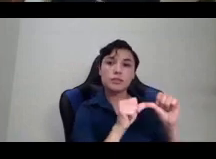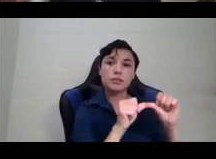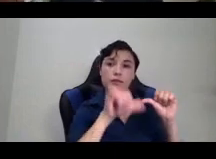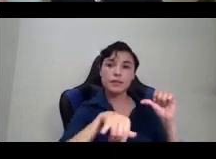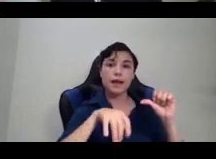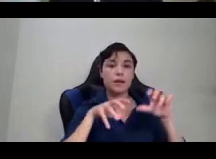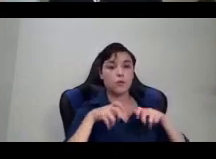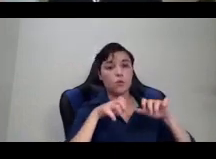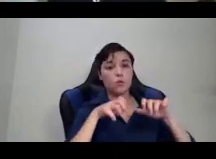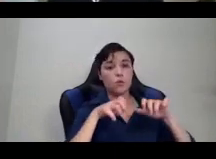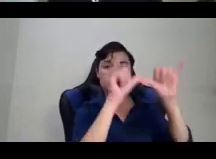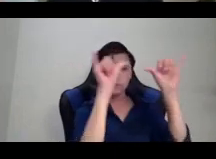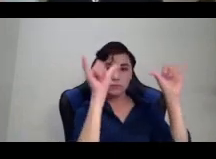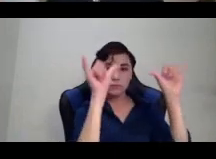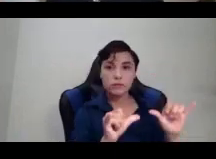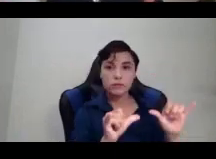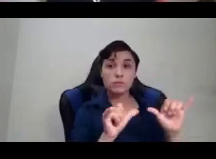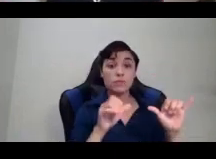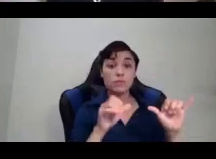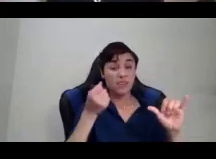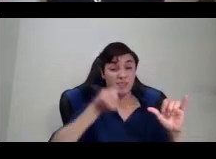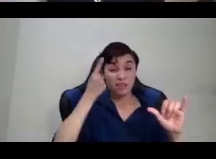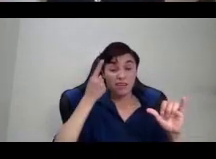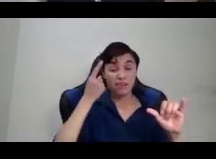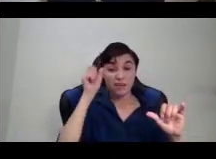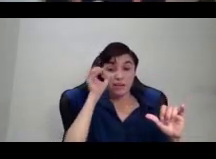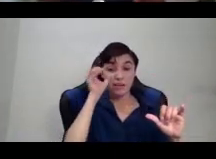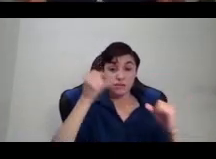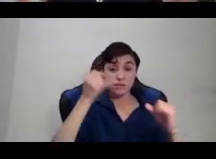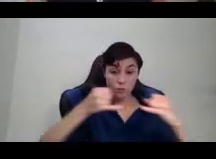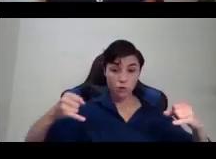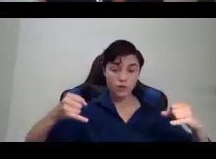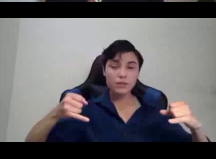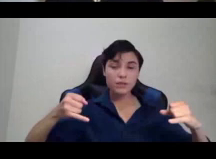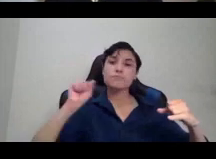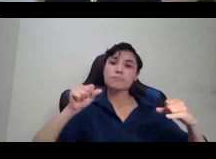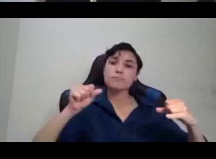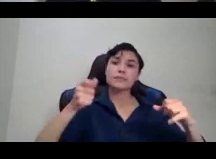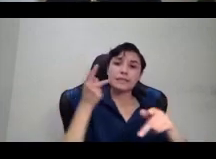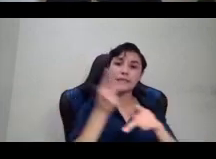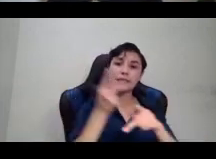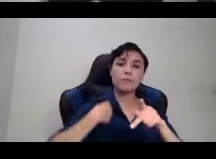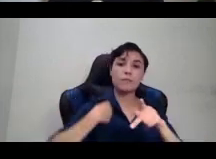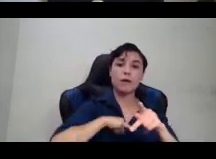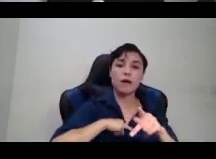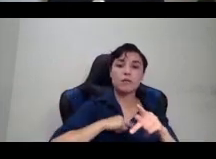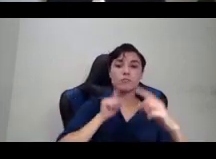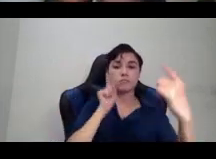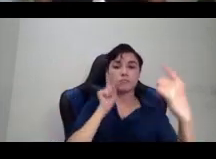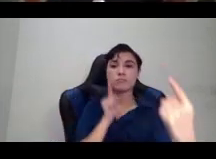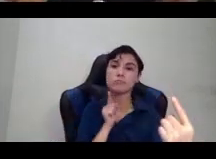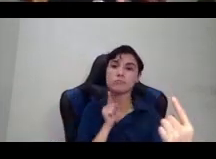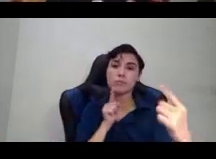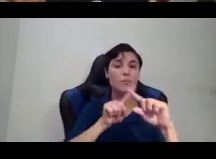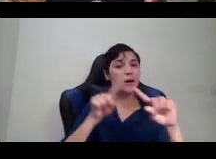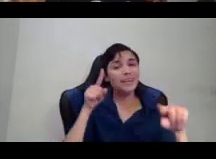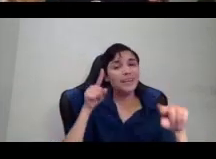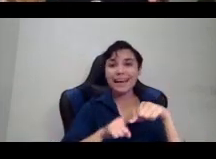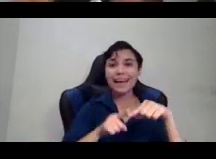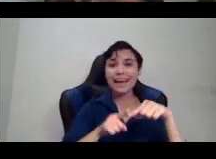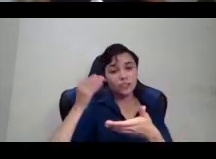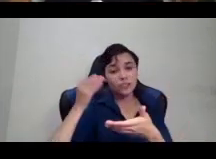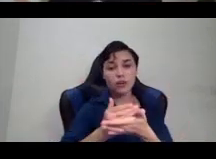can't actually stop us from migrating forever. They can't actually stop us from being the